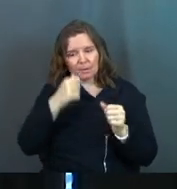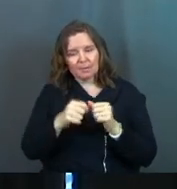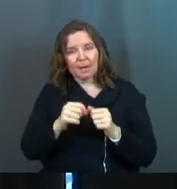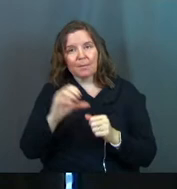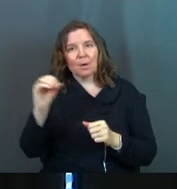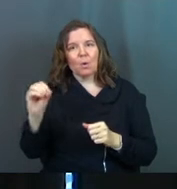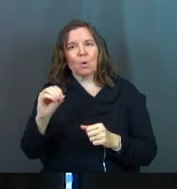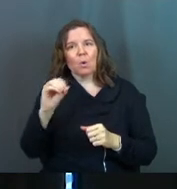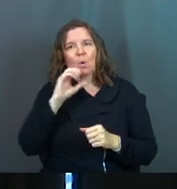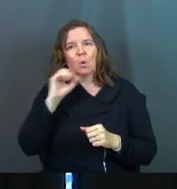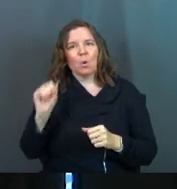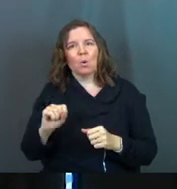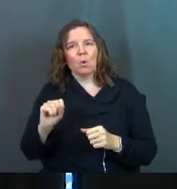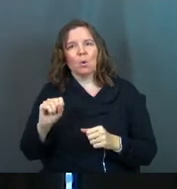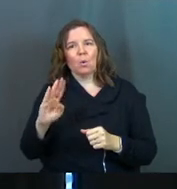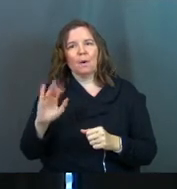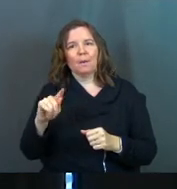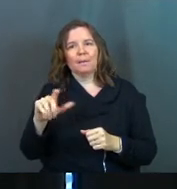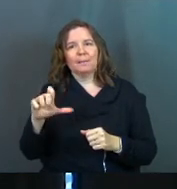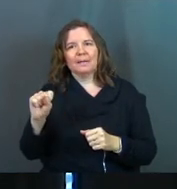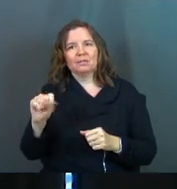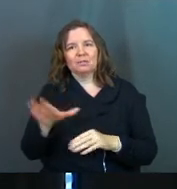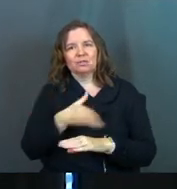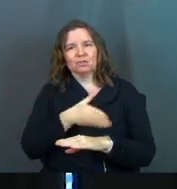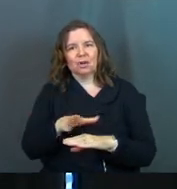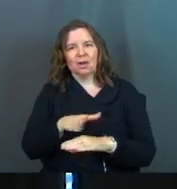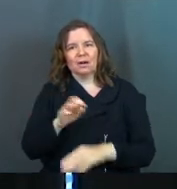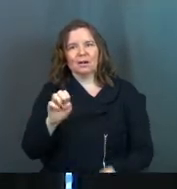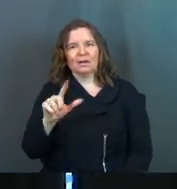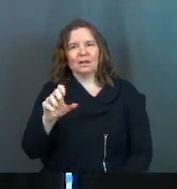the old Beatles song, Eleanor Rigby? Anybody remember that song?